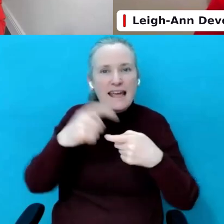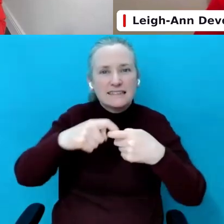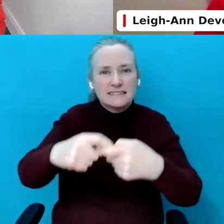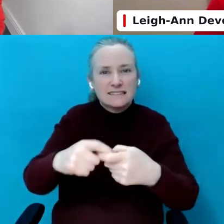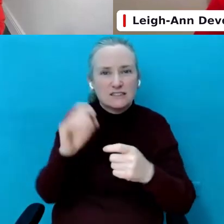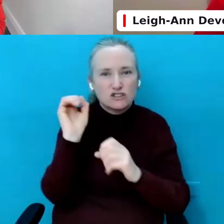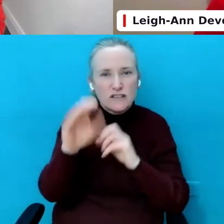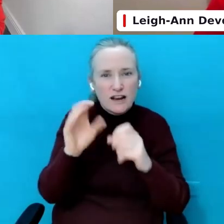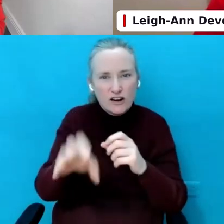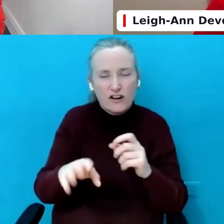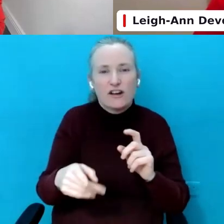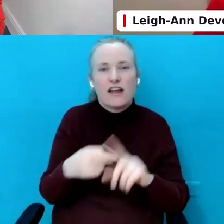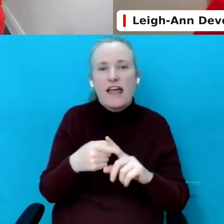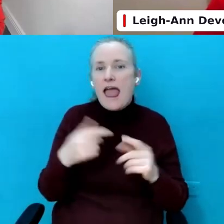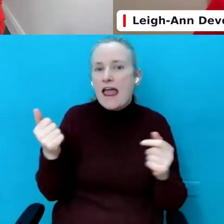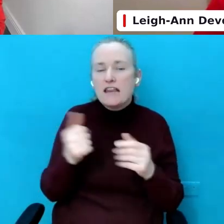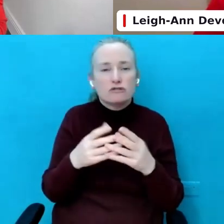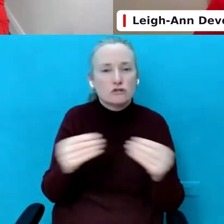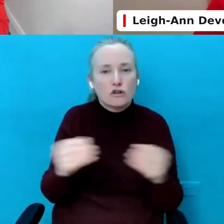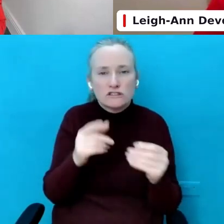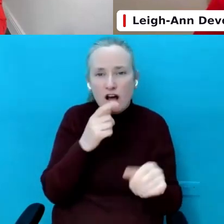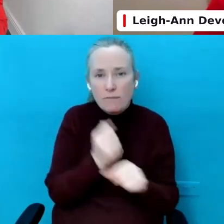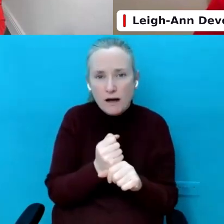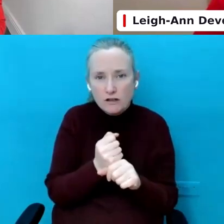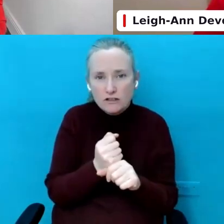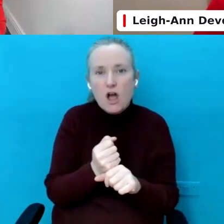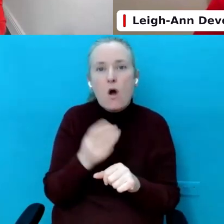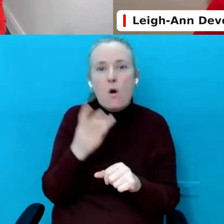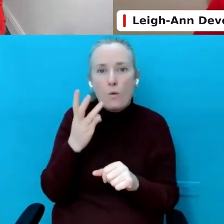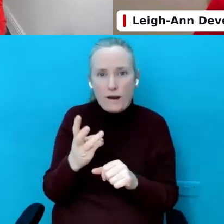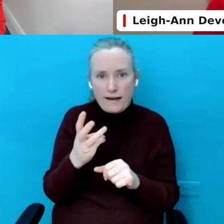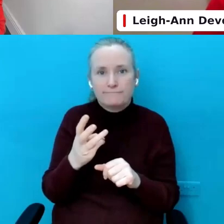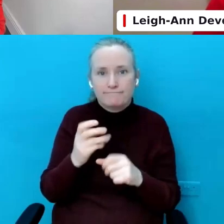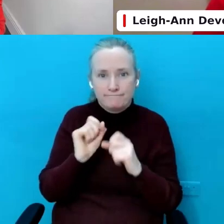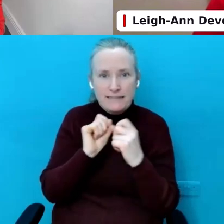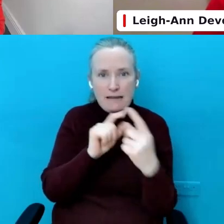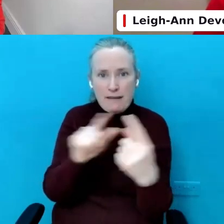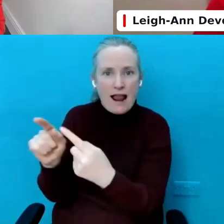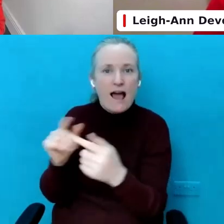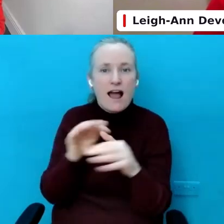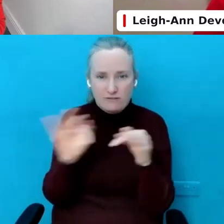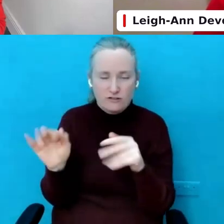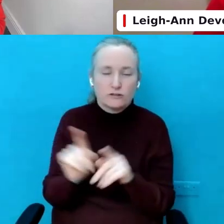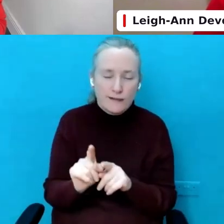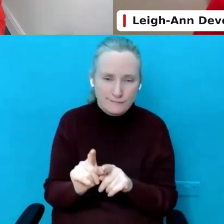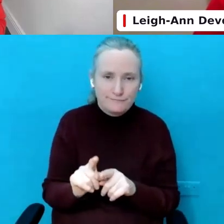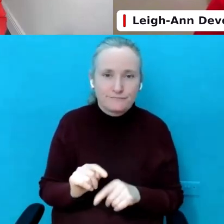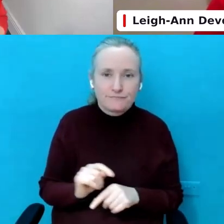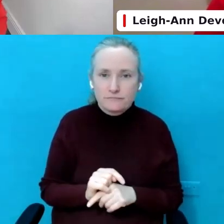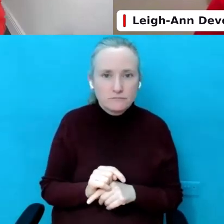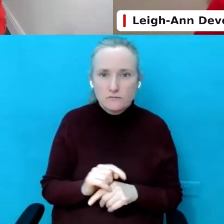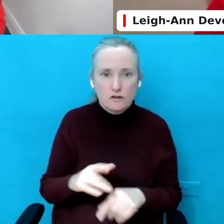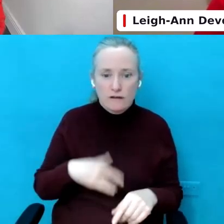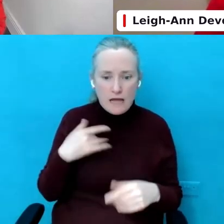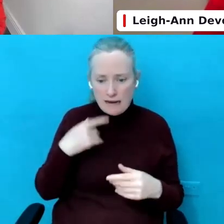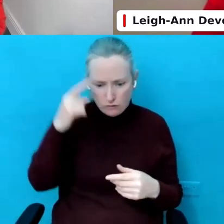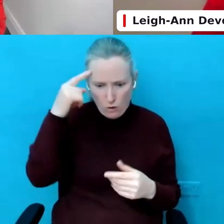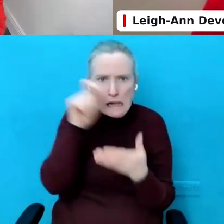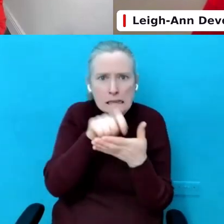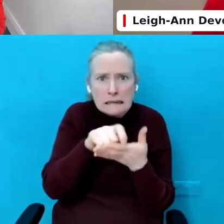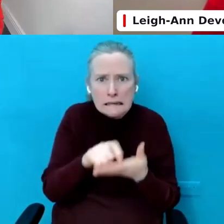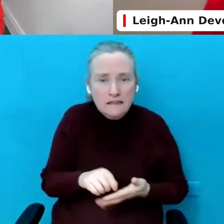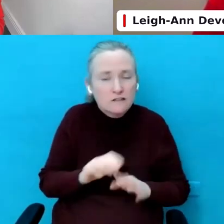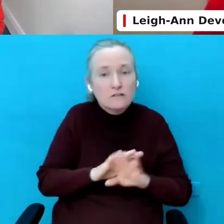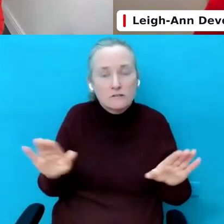And then afterwards, any resources I talk about, they will be shared out to you in email afterwards as well. So you don't feel like you have to be remembering things.